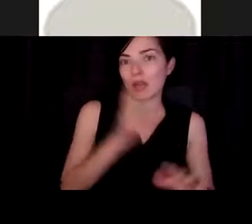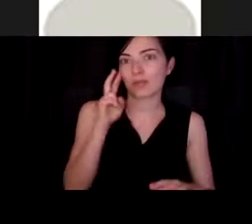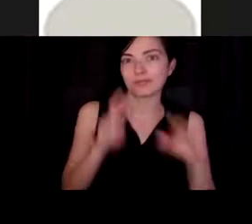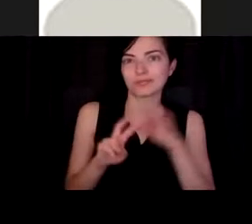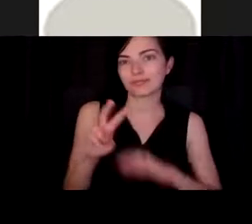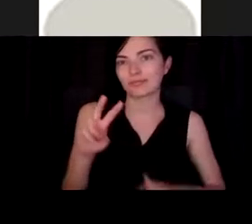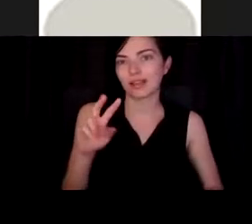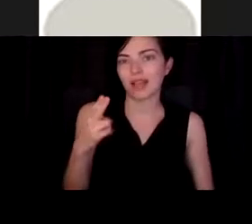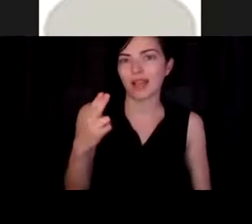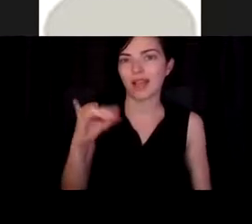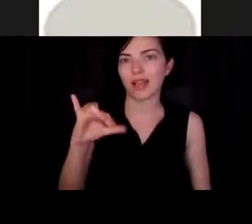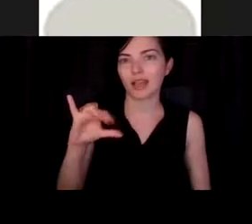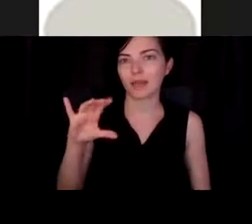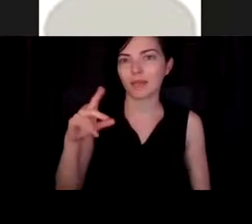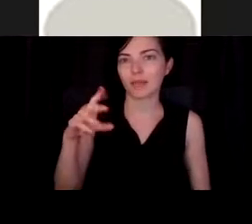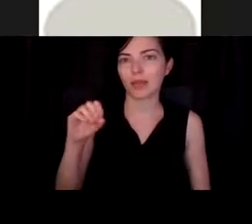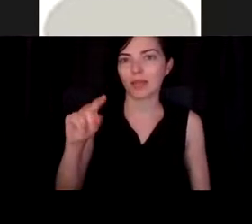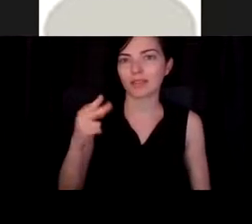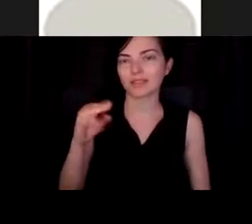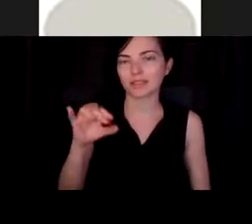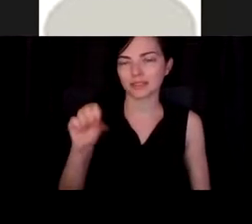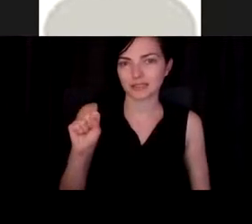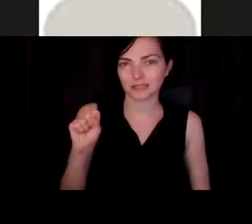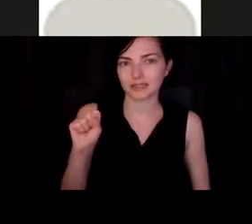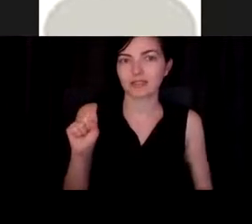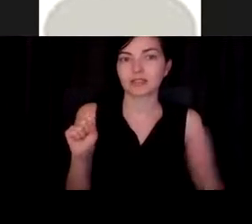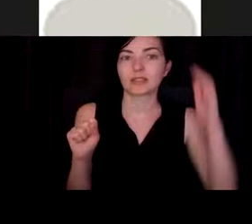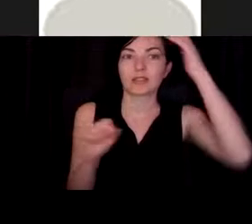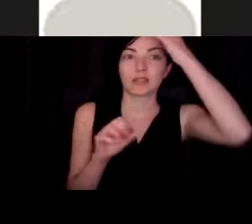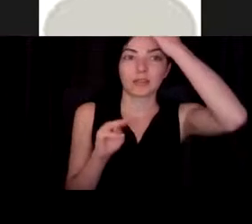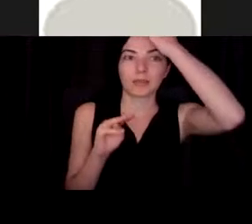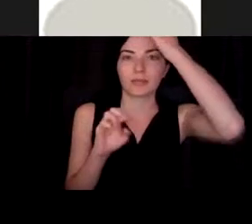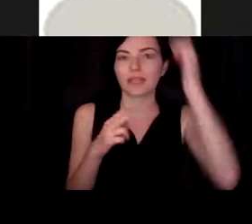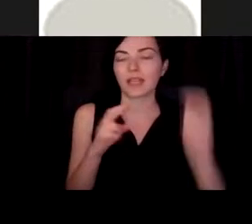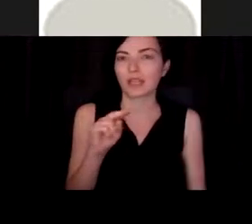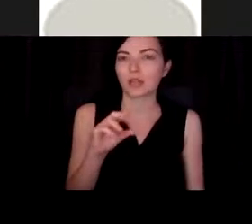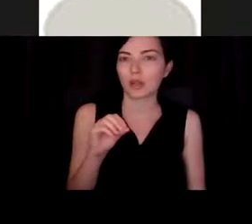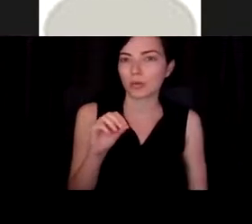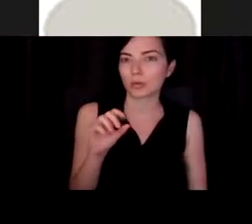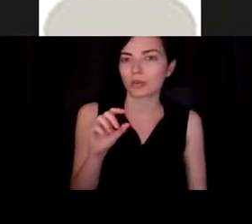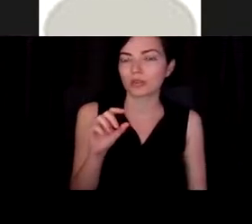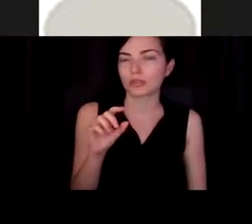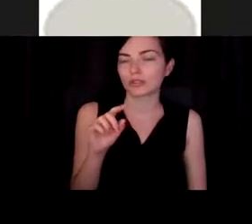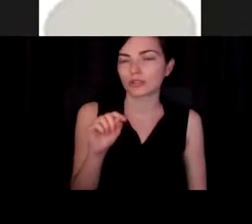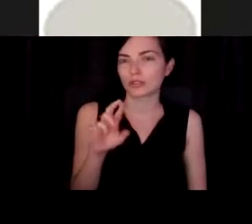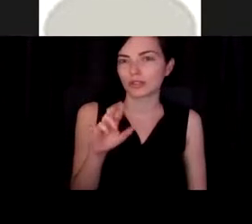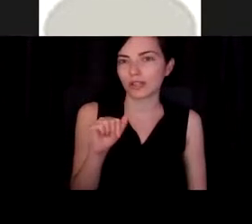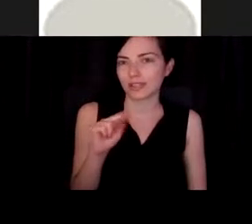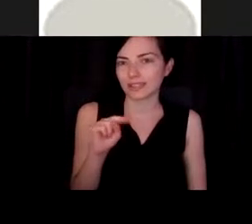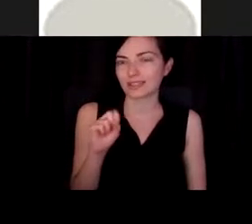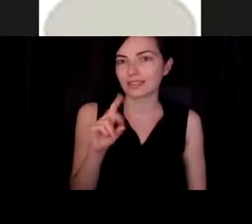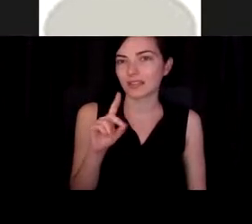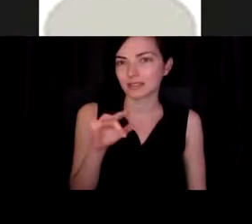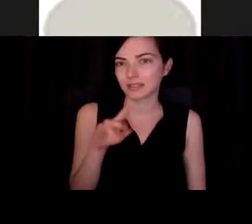but the hypothesis is that the mechanotransductor response is disrupted to make this just less robust